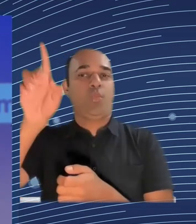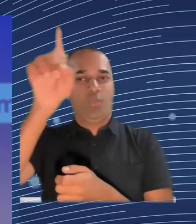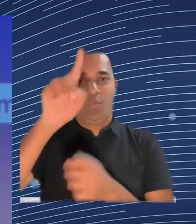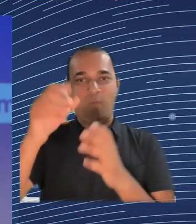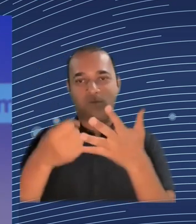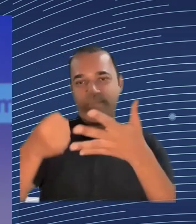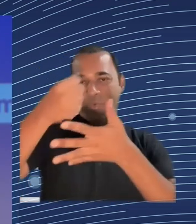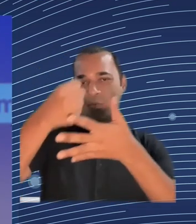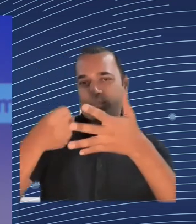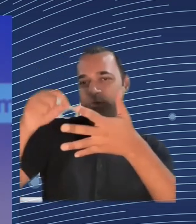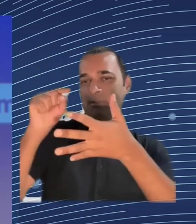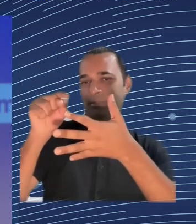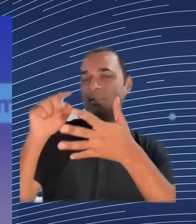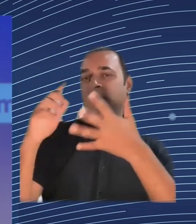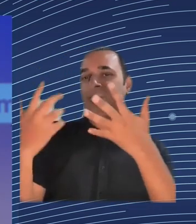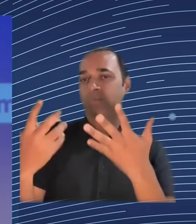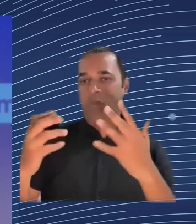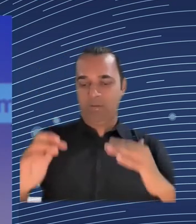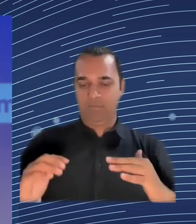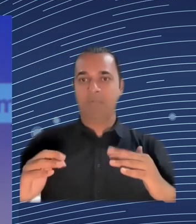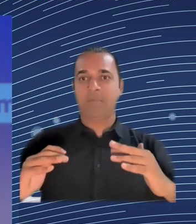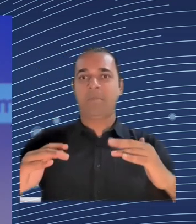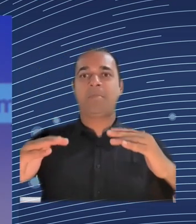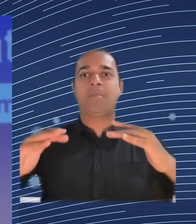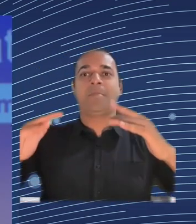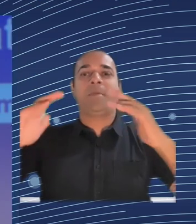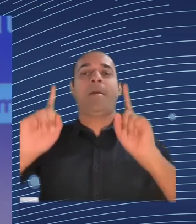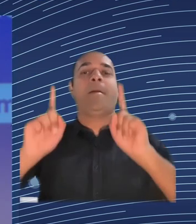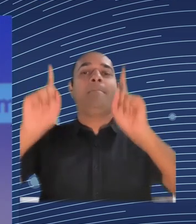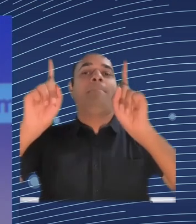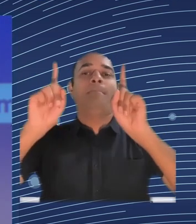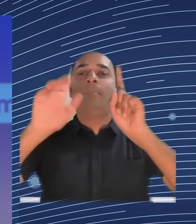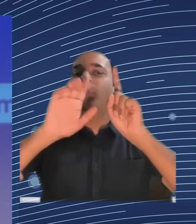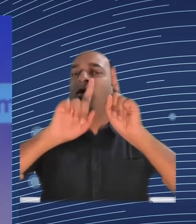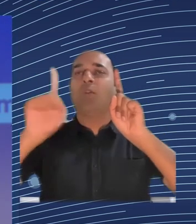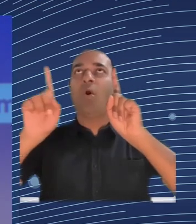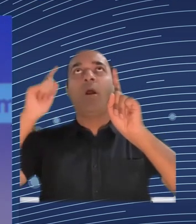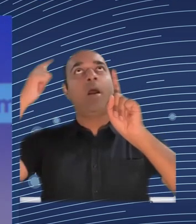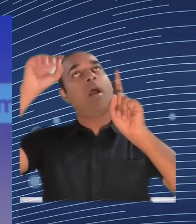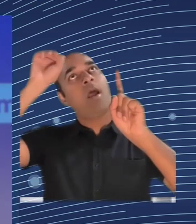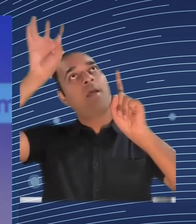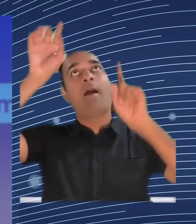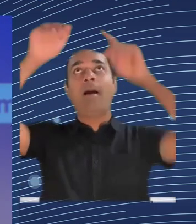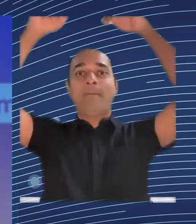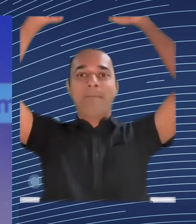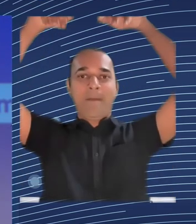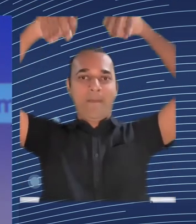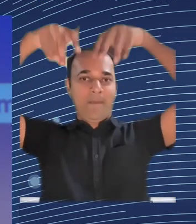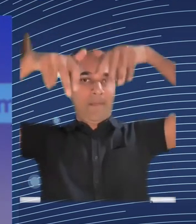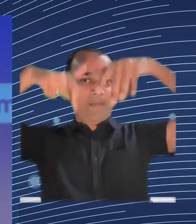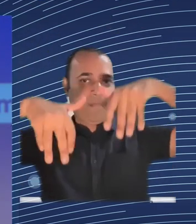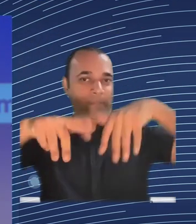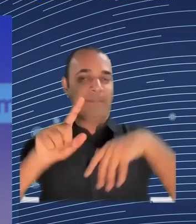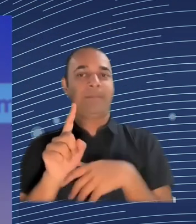strategy that works, you need three dimensions that are essential. First is addressing how many bottlenecks does that policy,